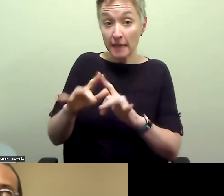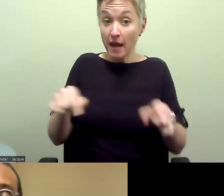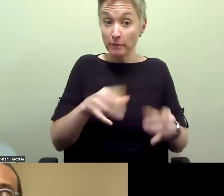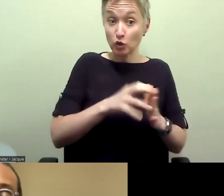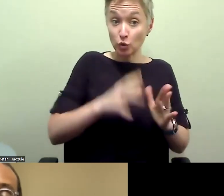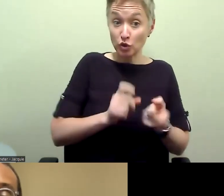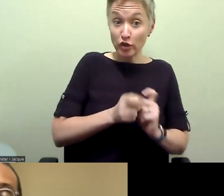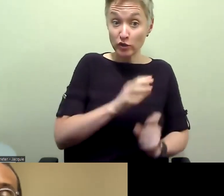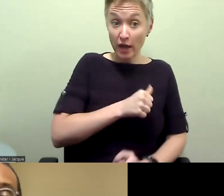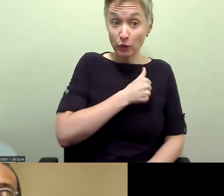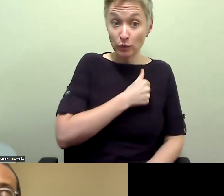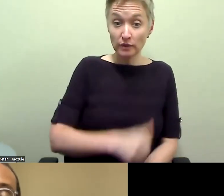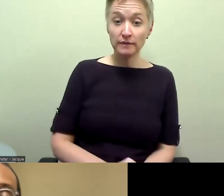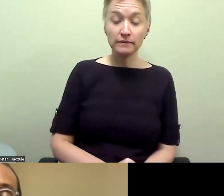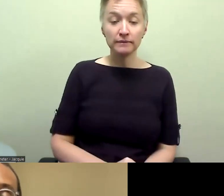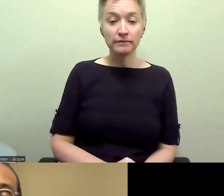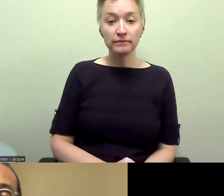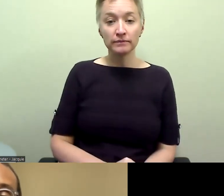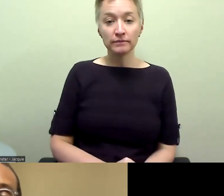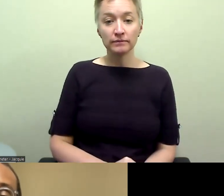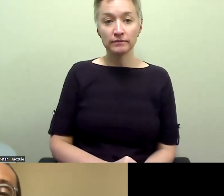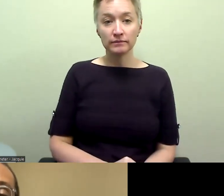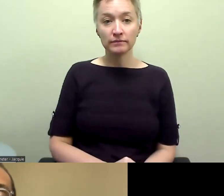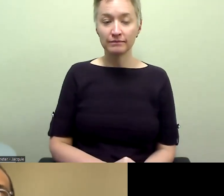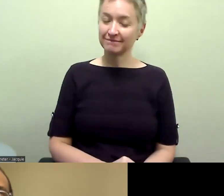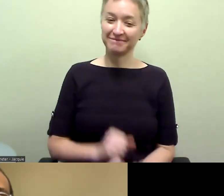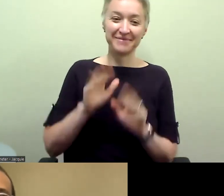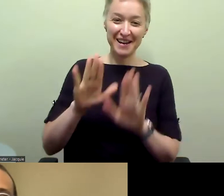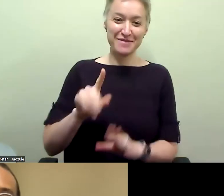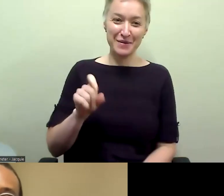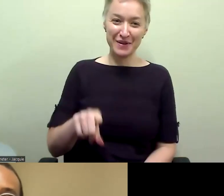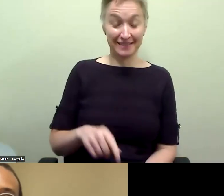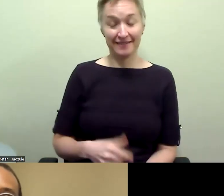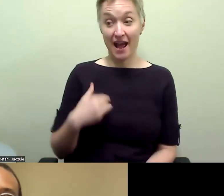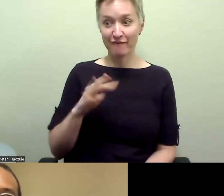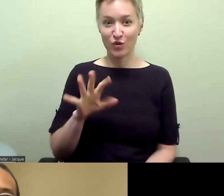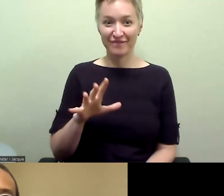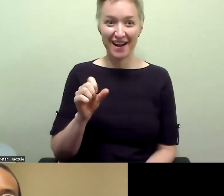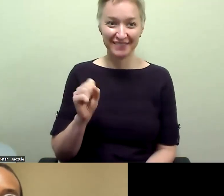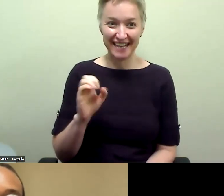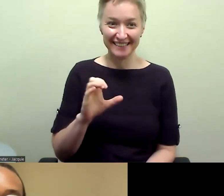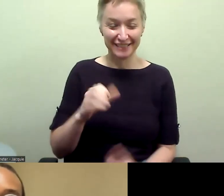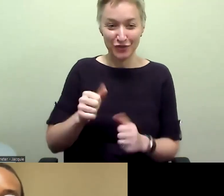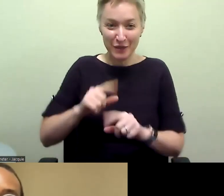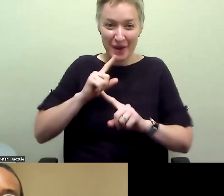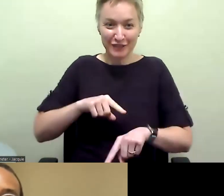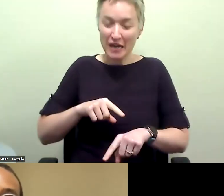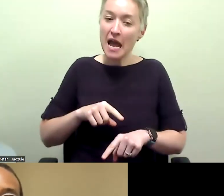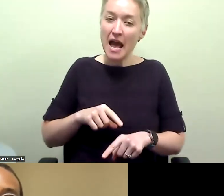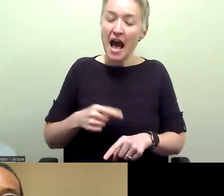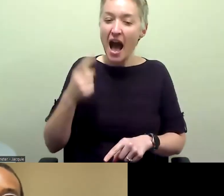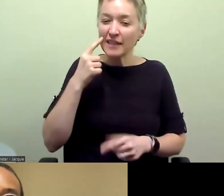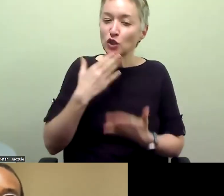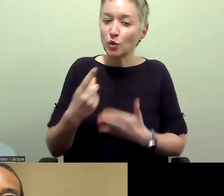That is a great question, and I've got, what, 45 seconds to answer it. I think this would be great for our small group discussion that's going to come up, um,